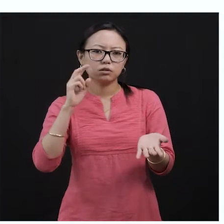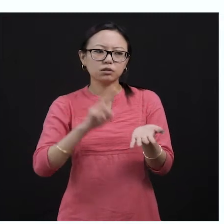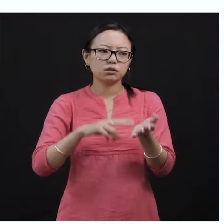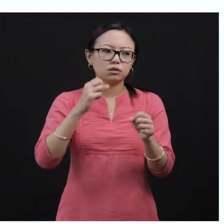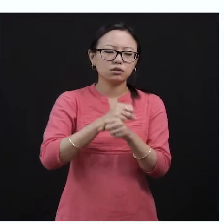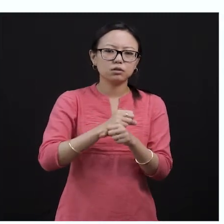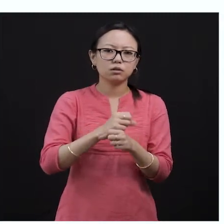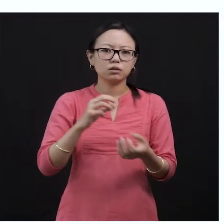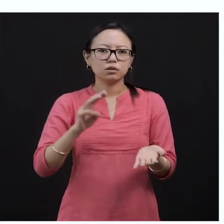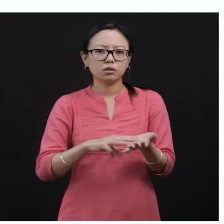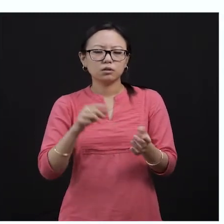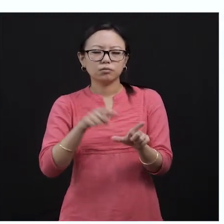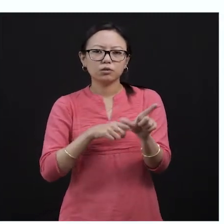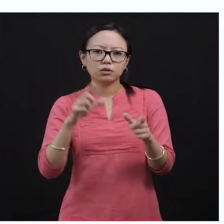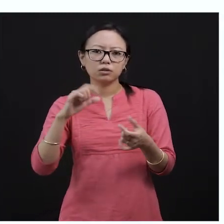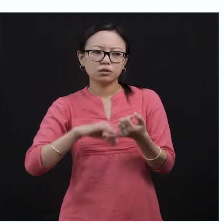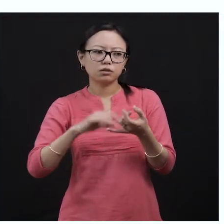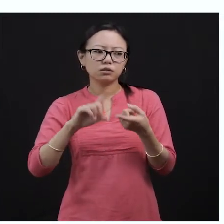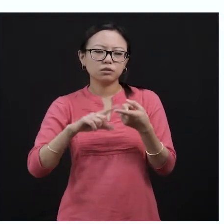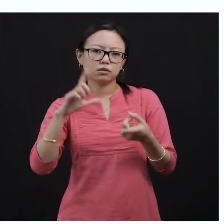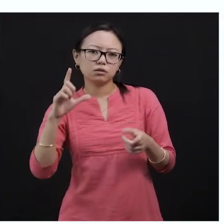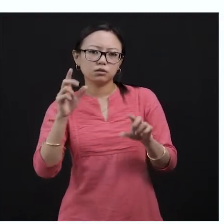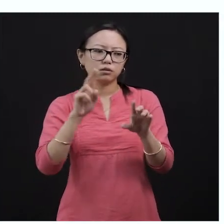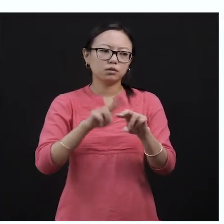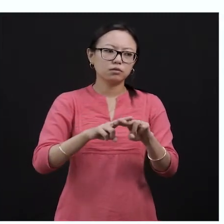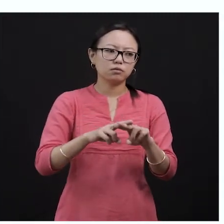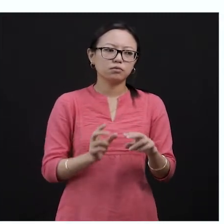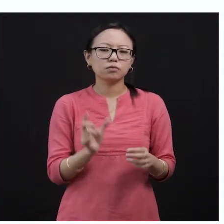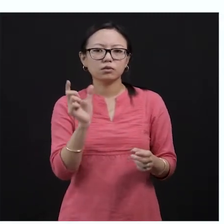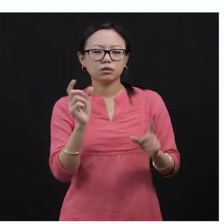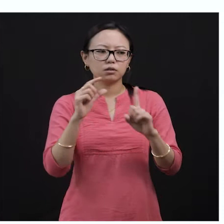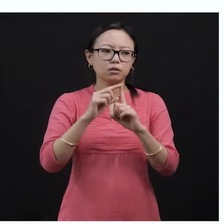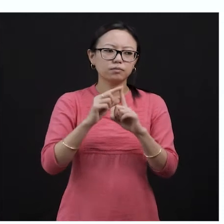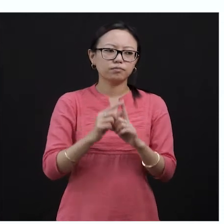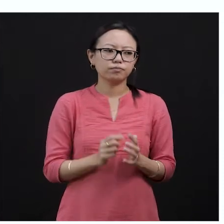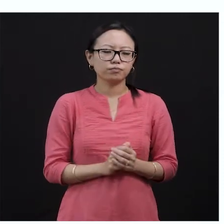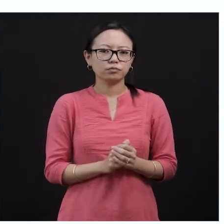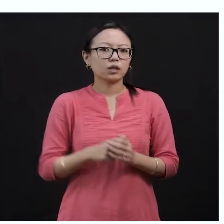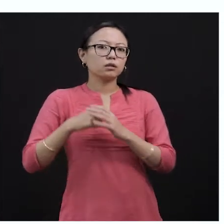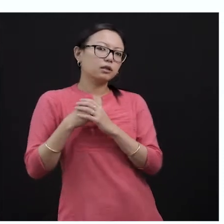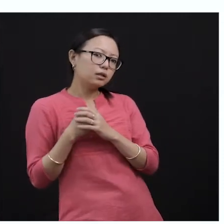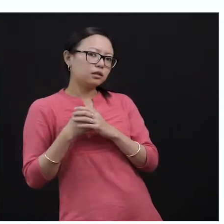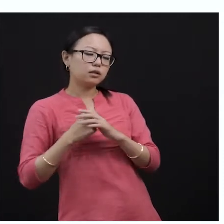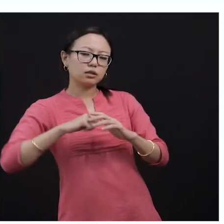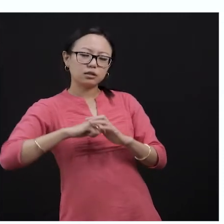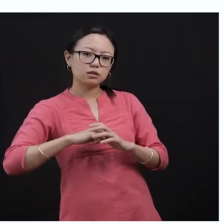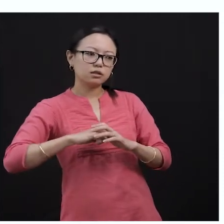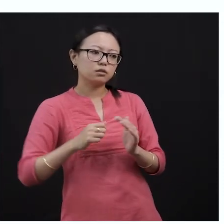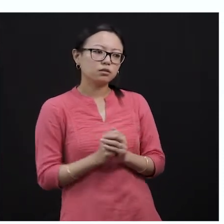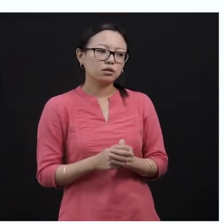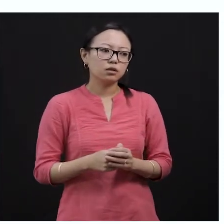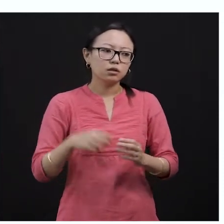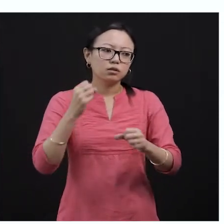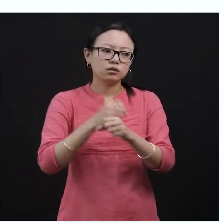a clear view from the best position, grandstand view, a clear view from the best position, gliding,